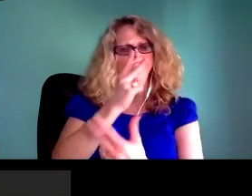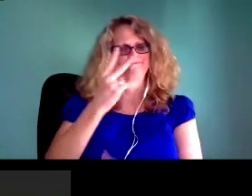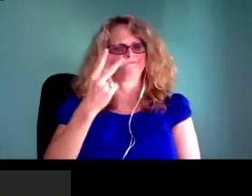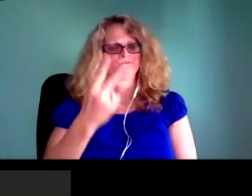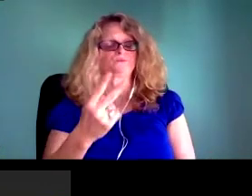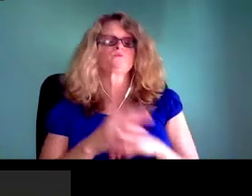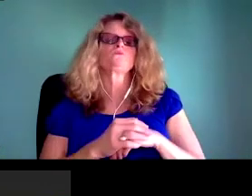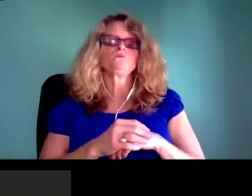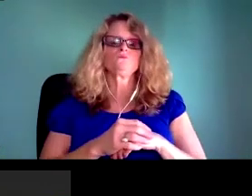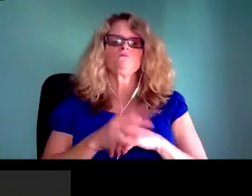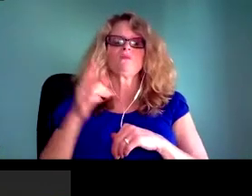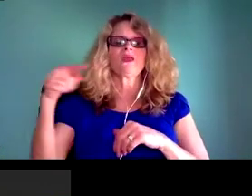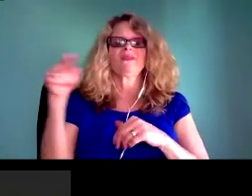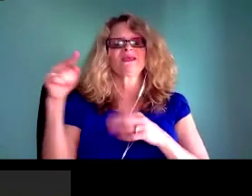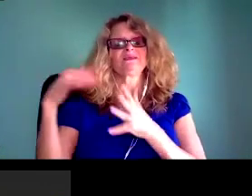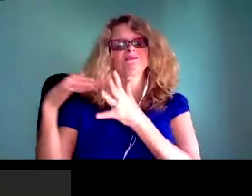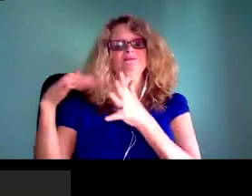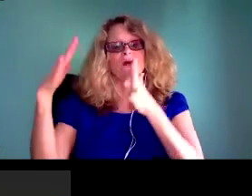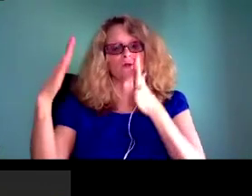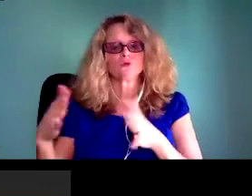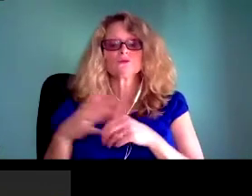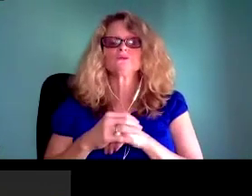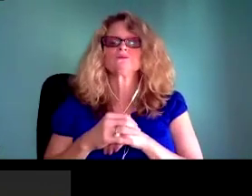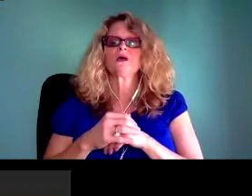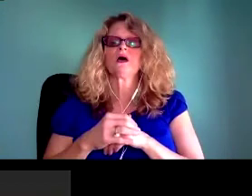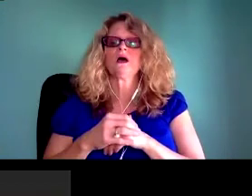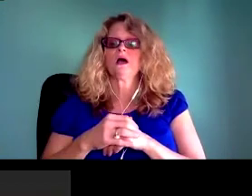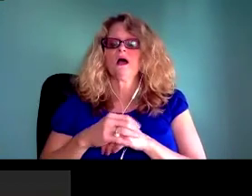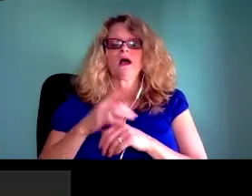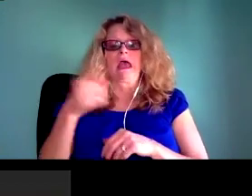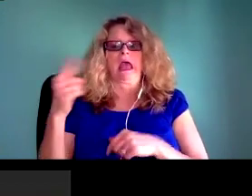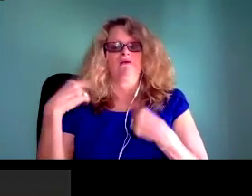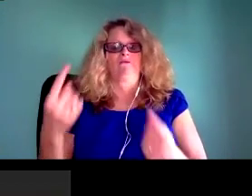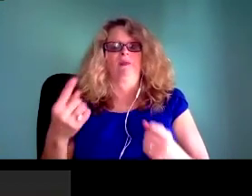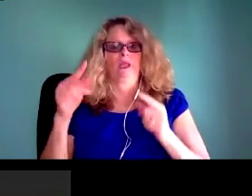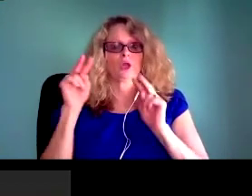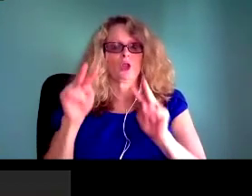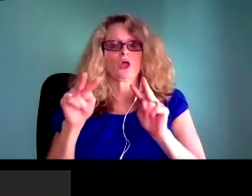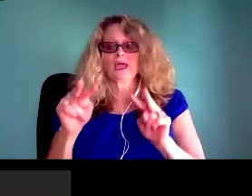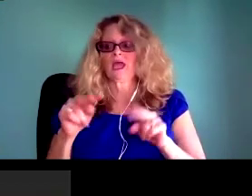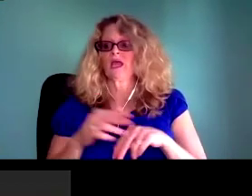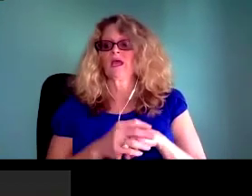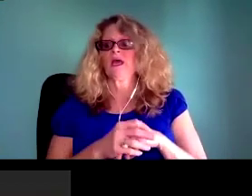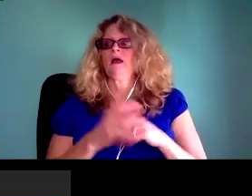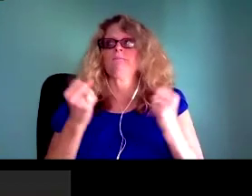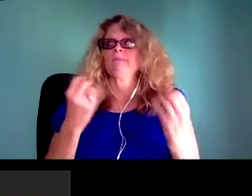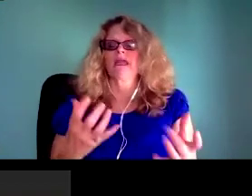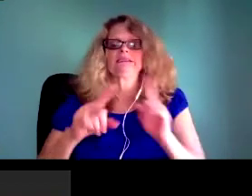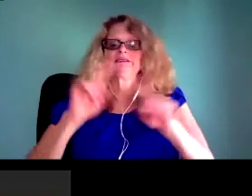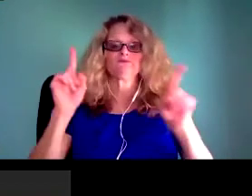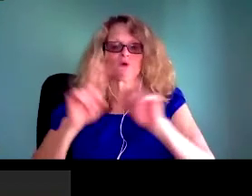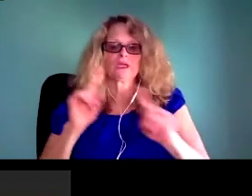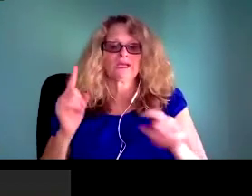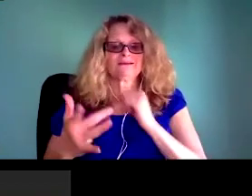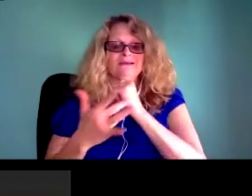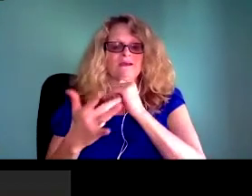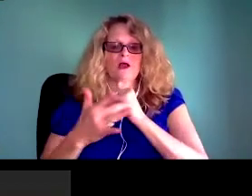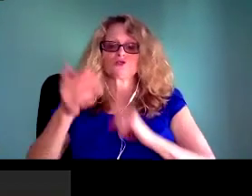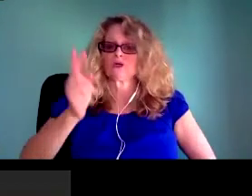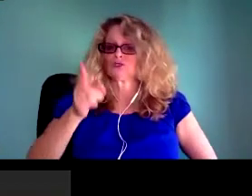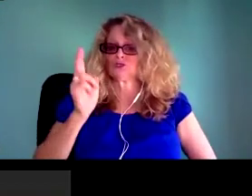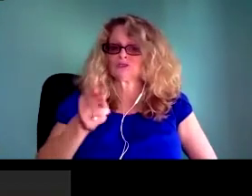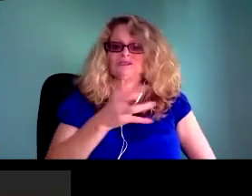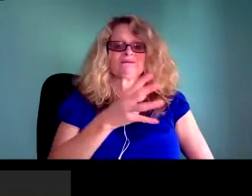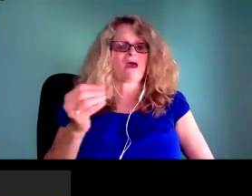and many, many others who I can't fit them all on one slide have been doing work